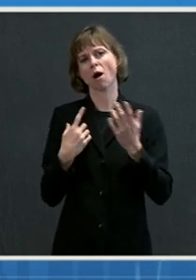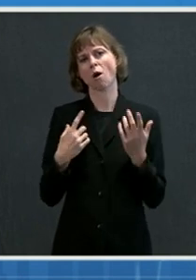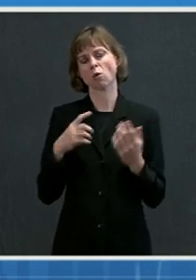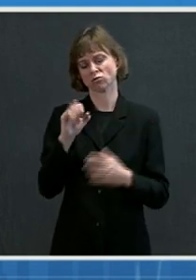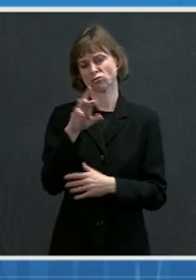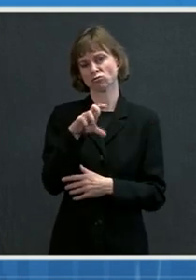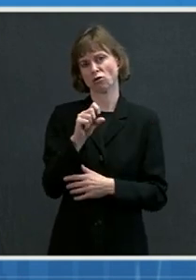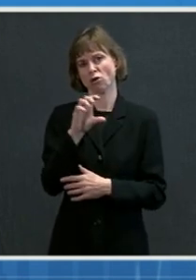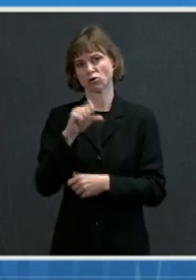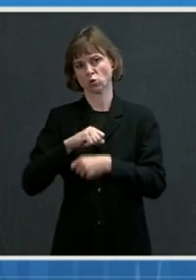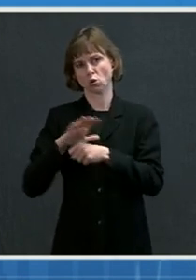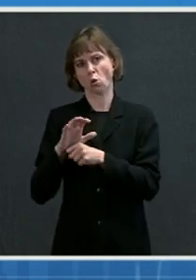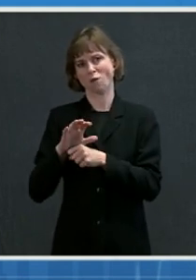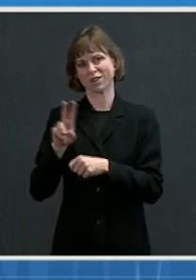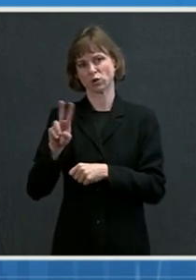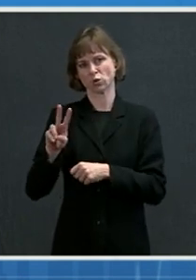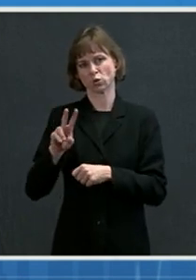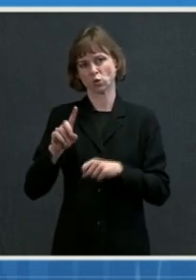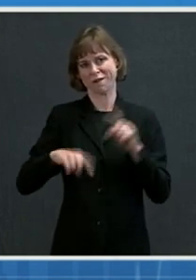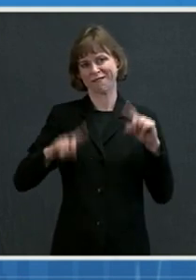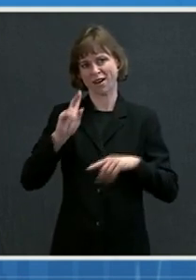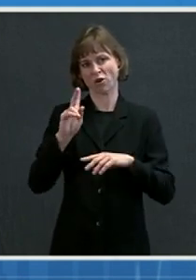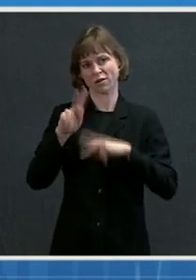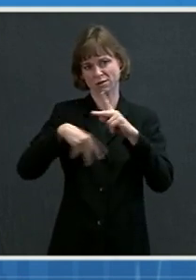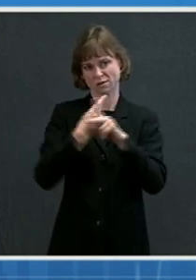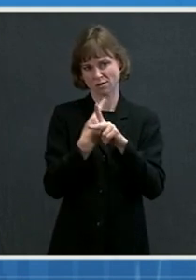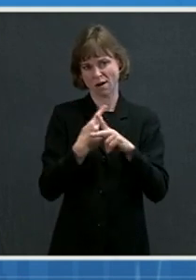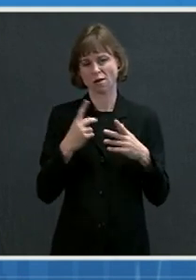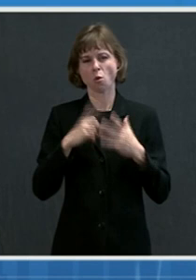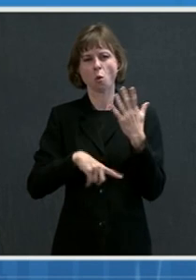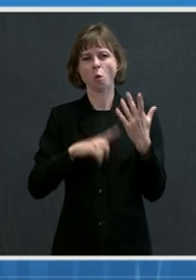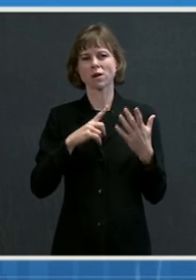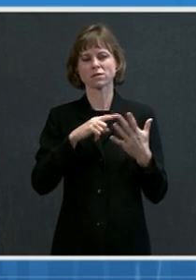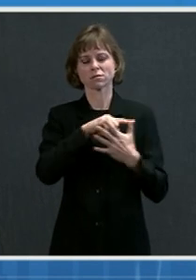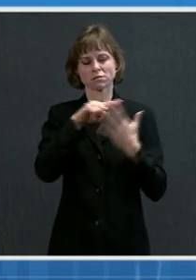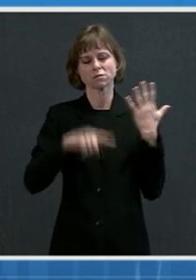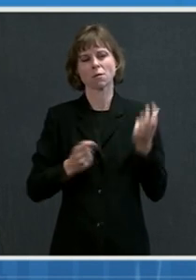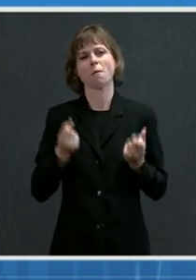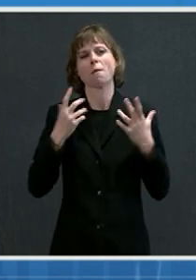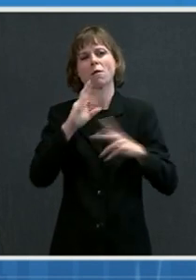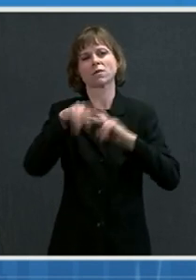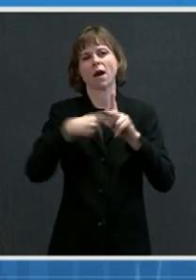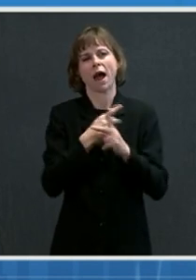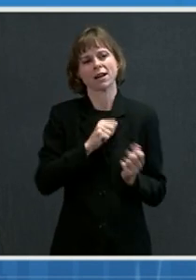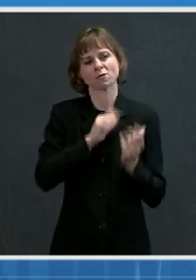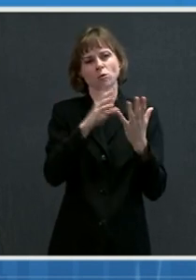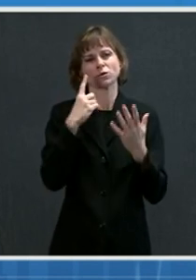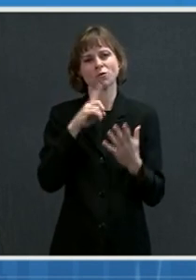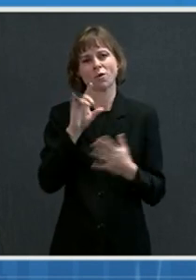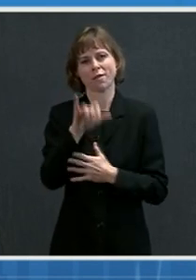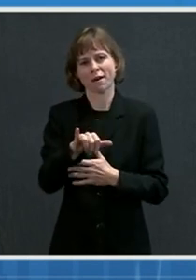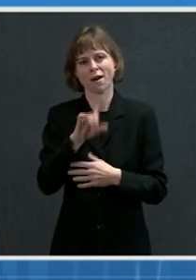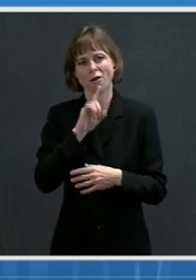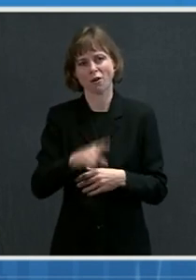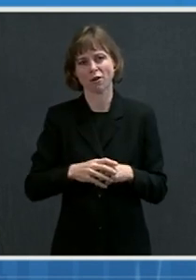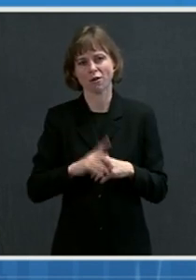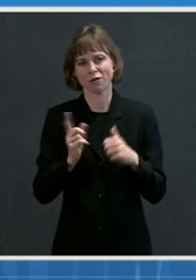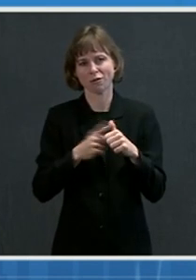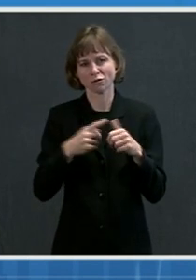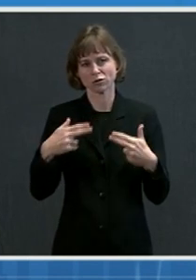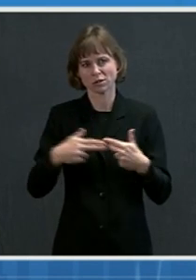-CoV-2 variants and what the multifaceted approach towards addressing these are. If I could have the first slide.